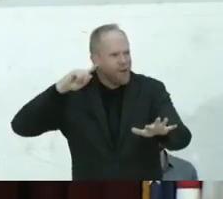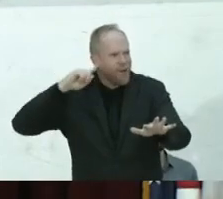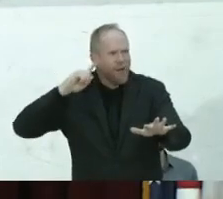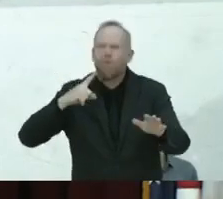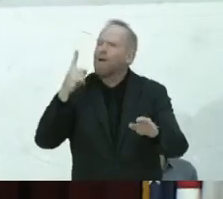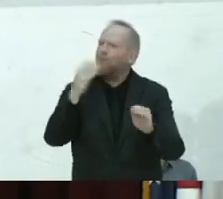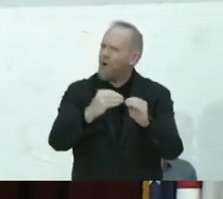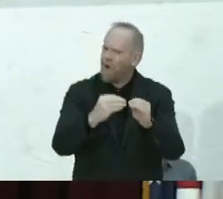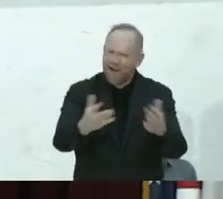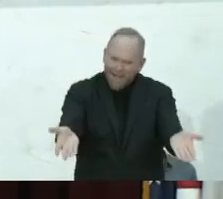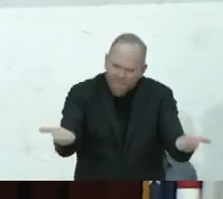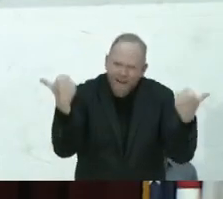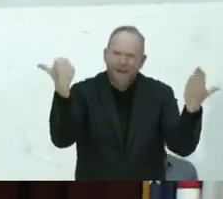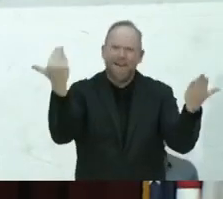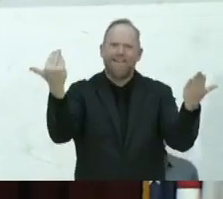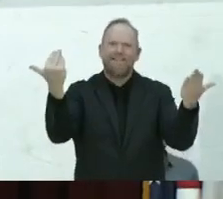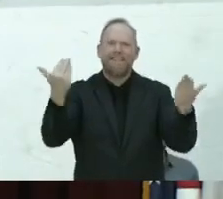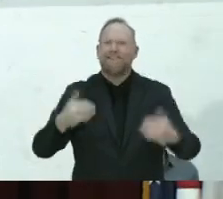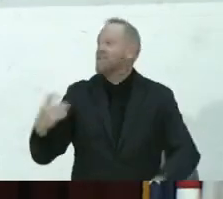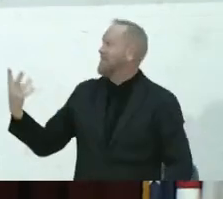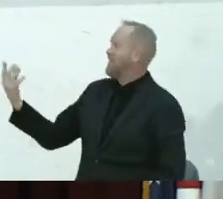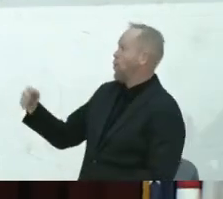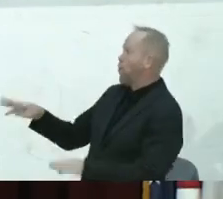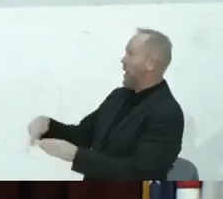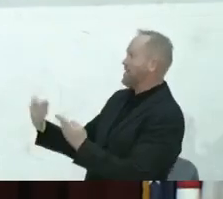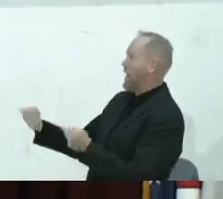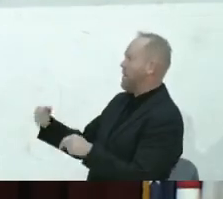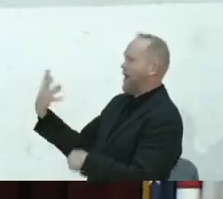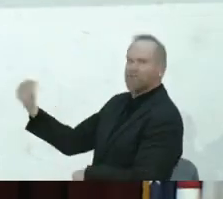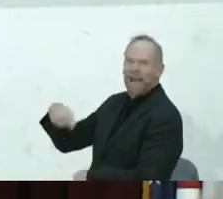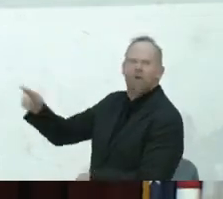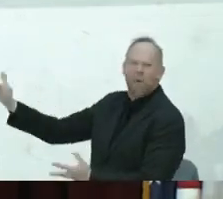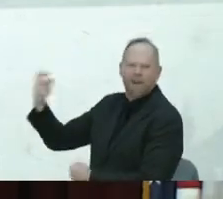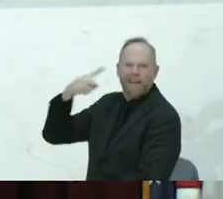One more time for the weddings happening outside. One more time.